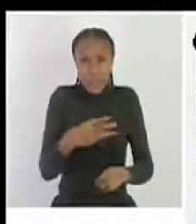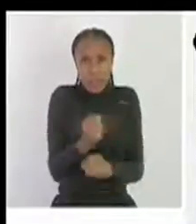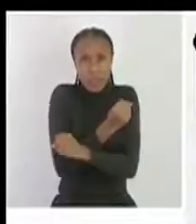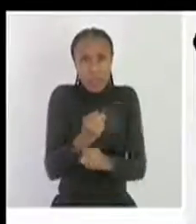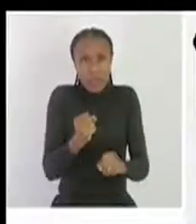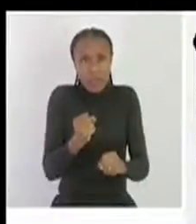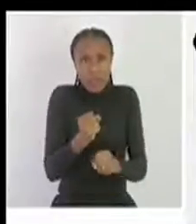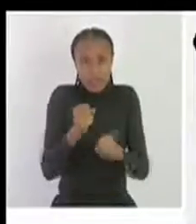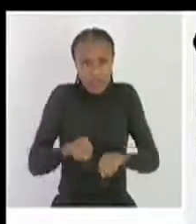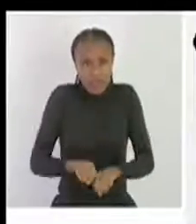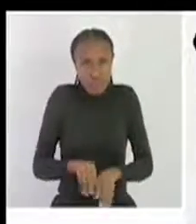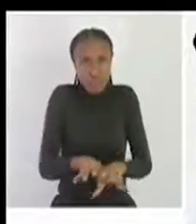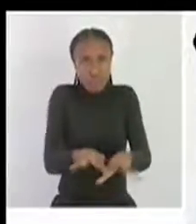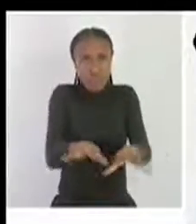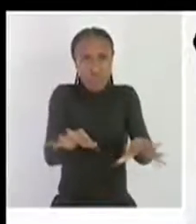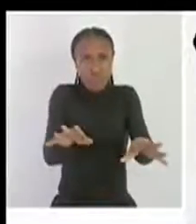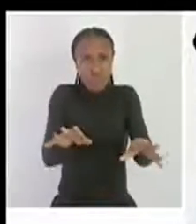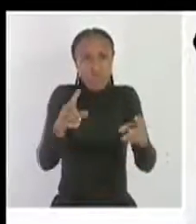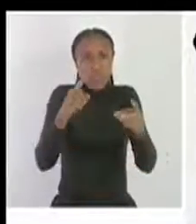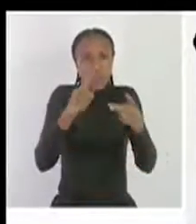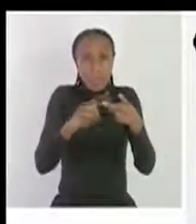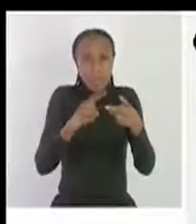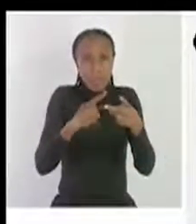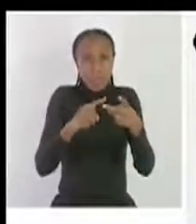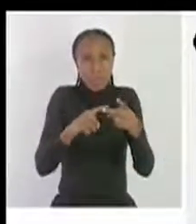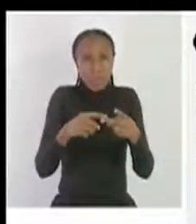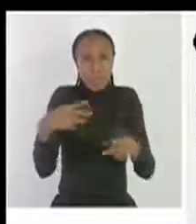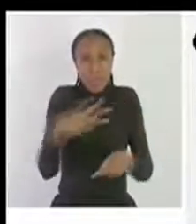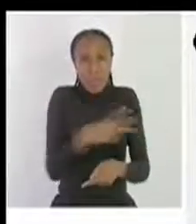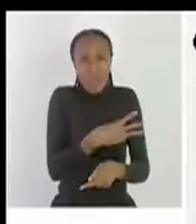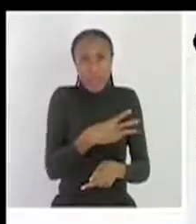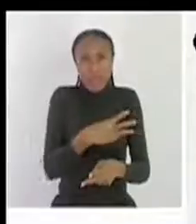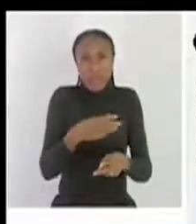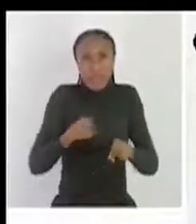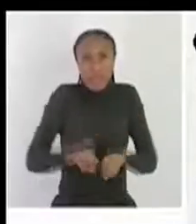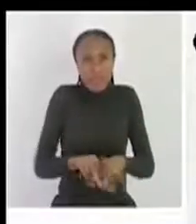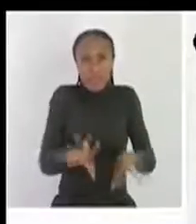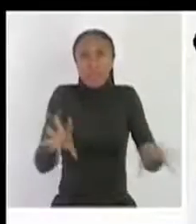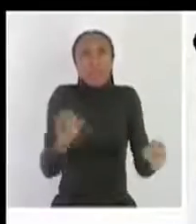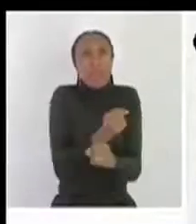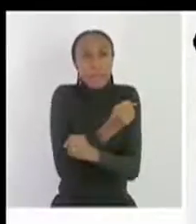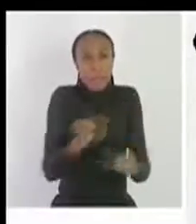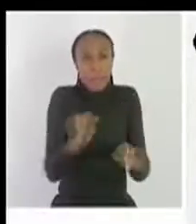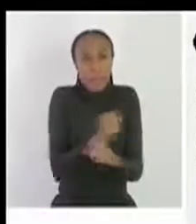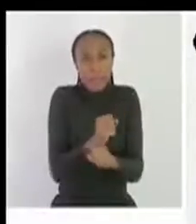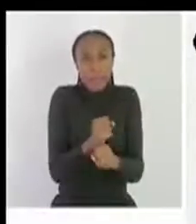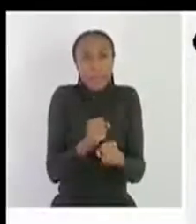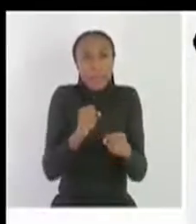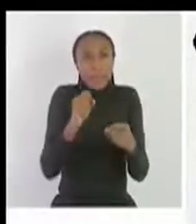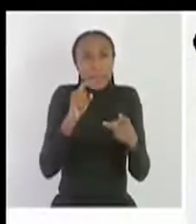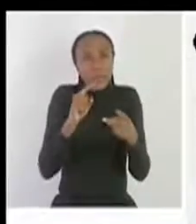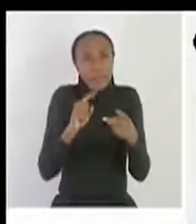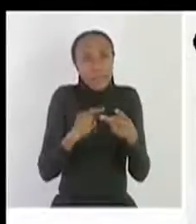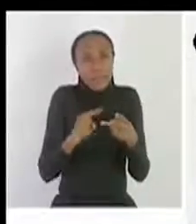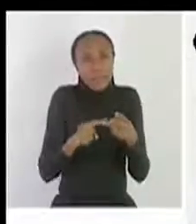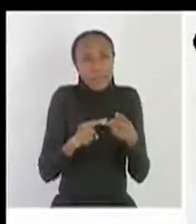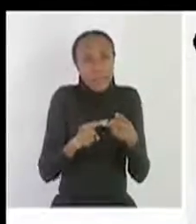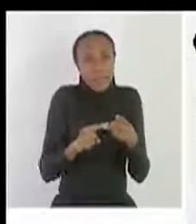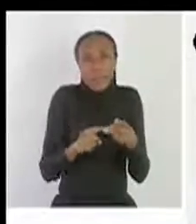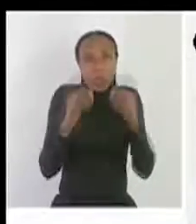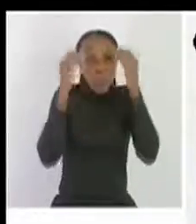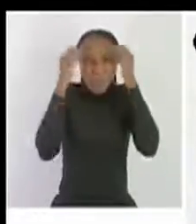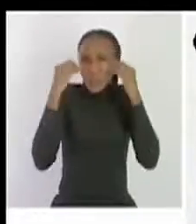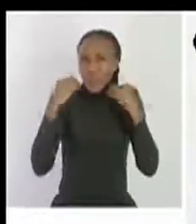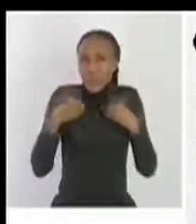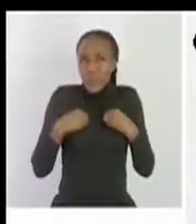is transmitted and then three ways it is not transmitted and then the second one it says that state that no one knows for